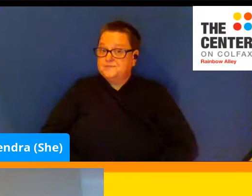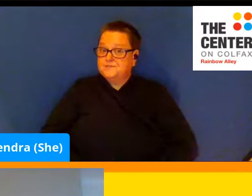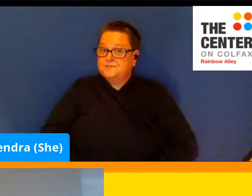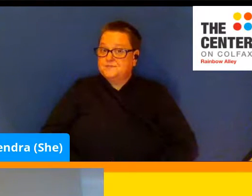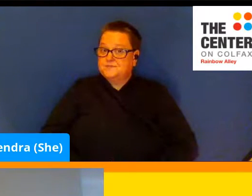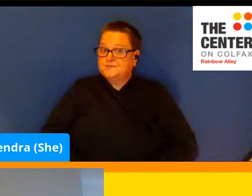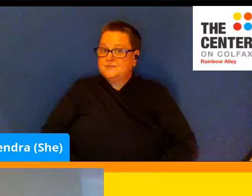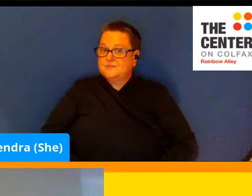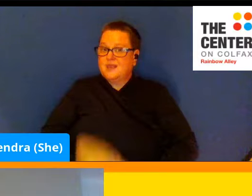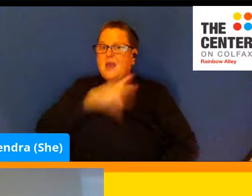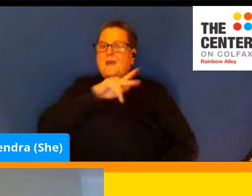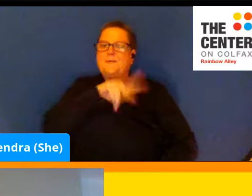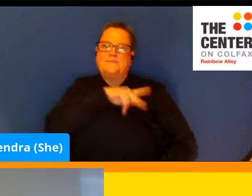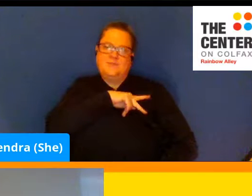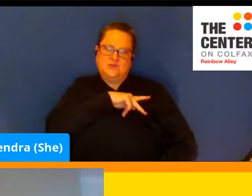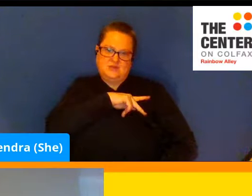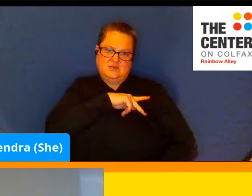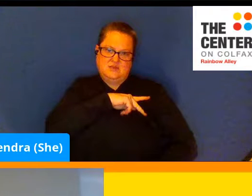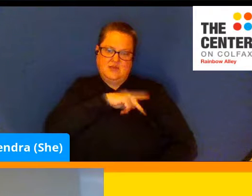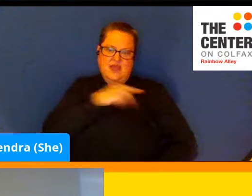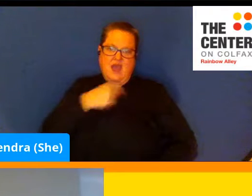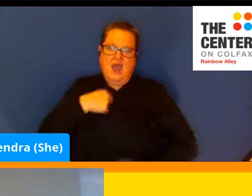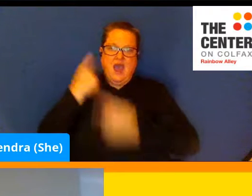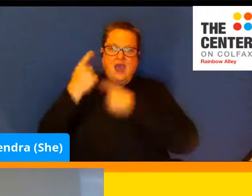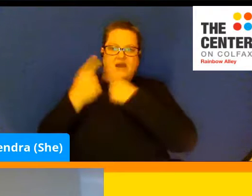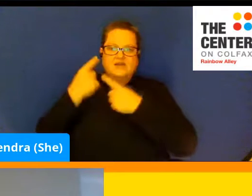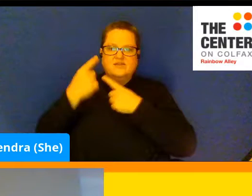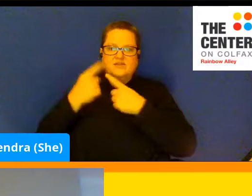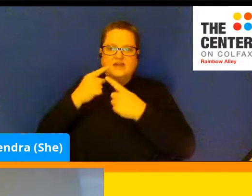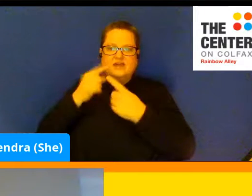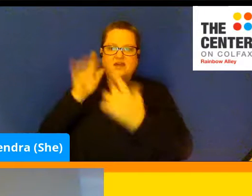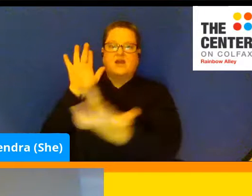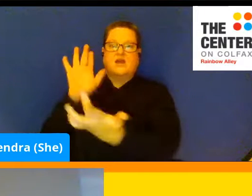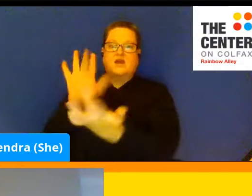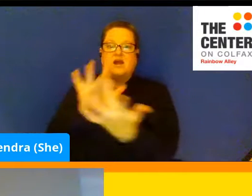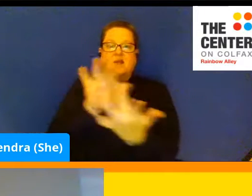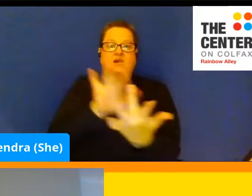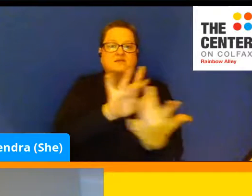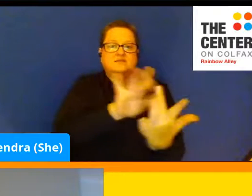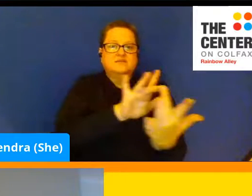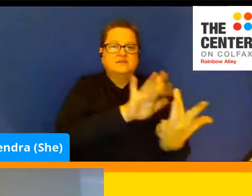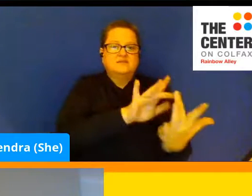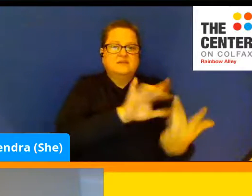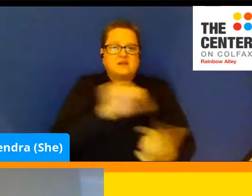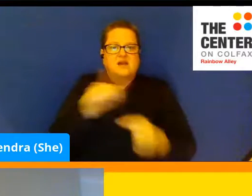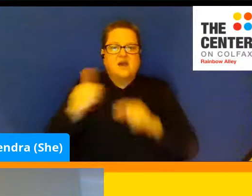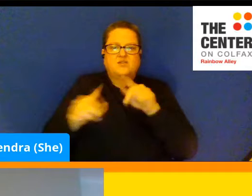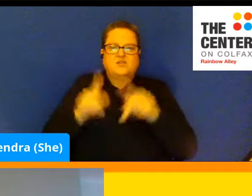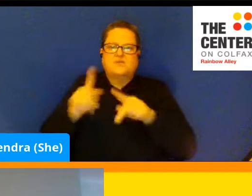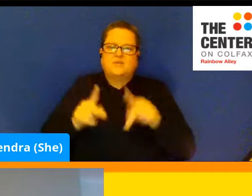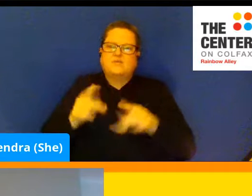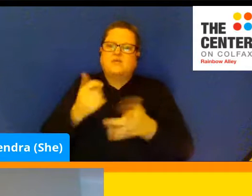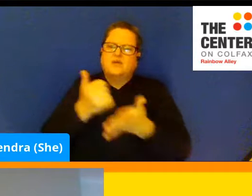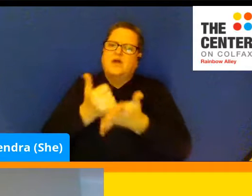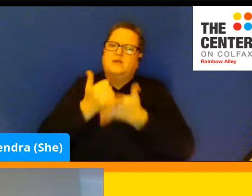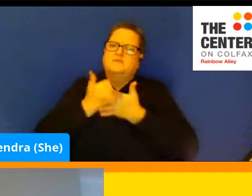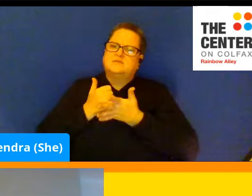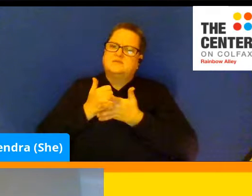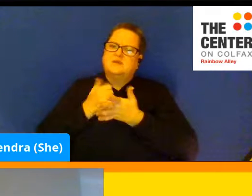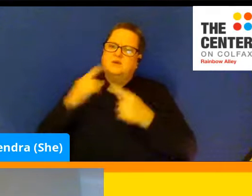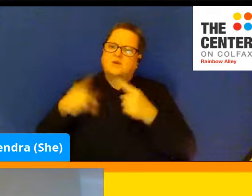Personally, think that reaching out to other people can always really be helpful for me when